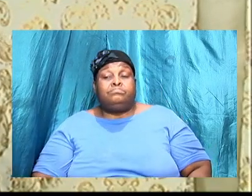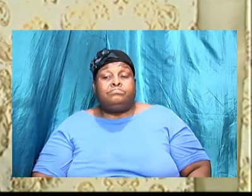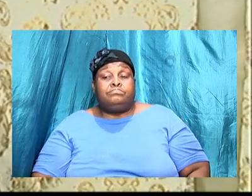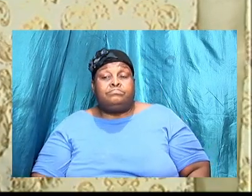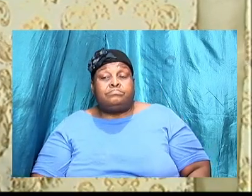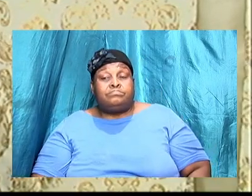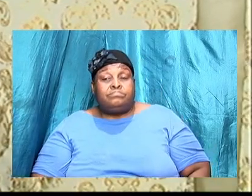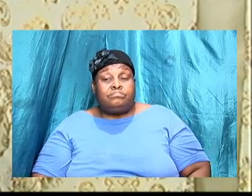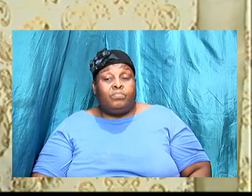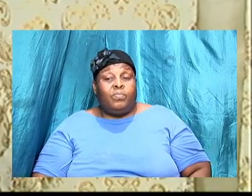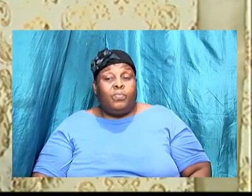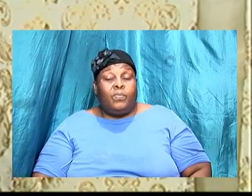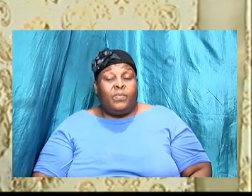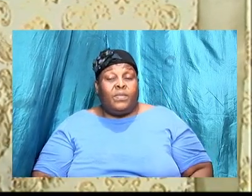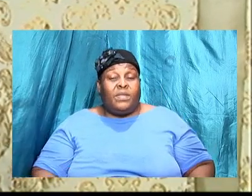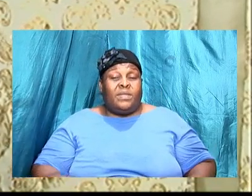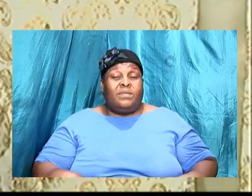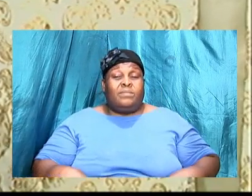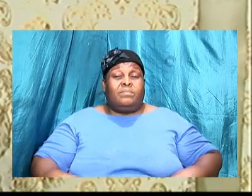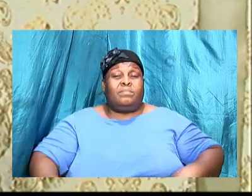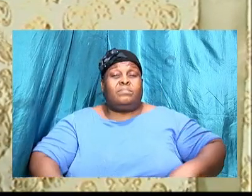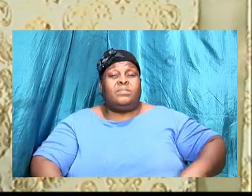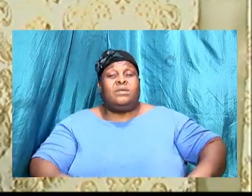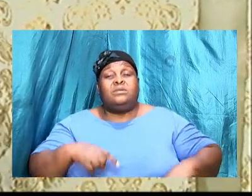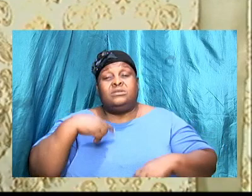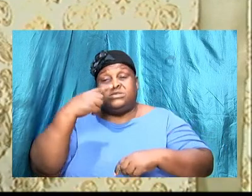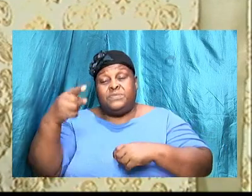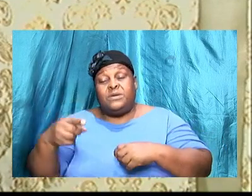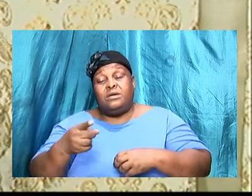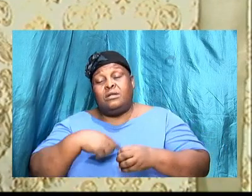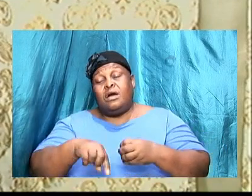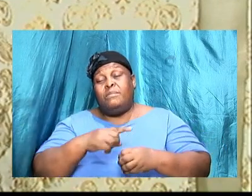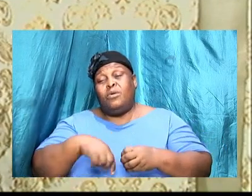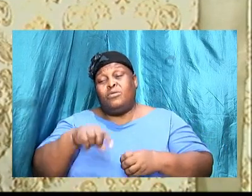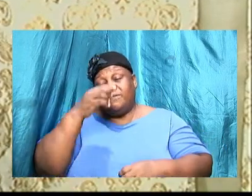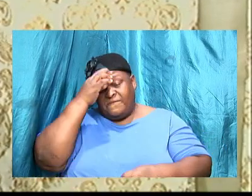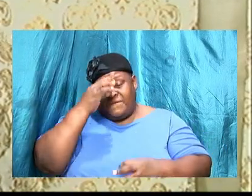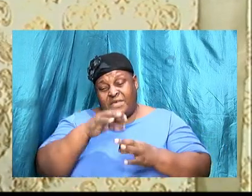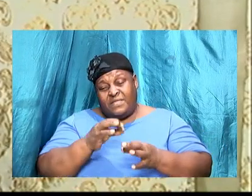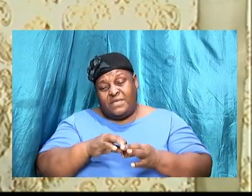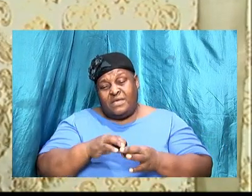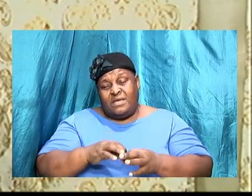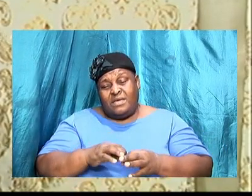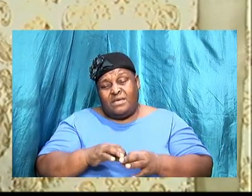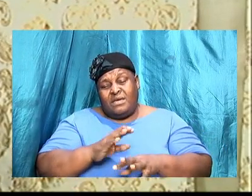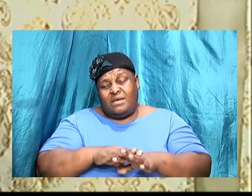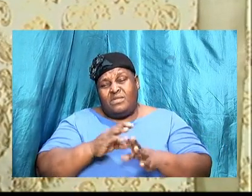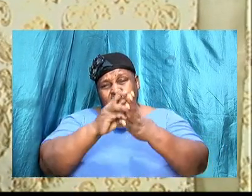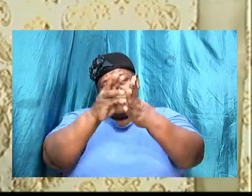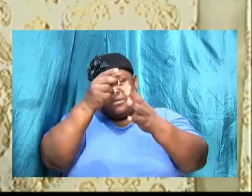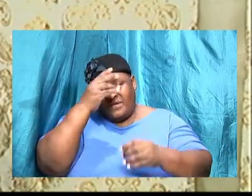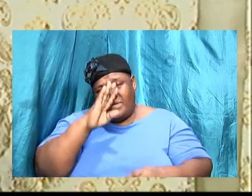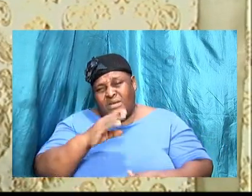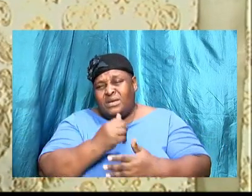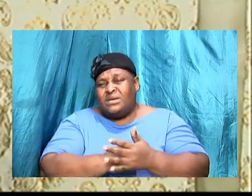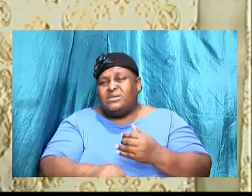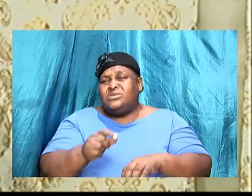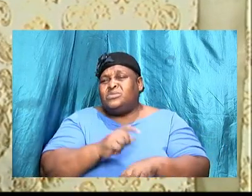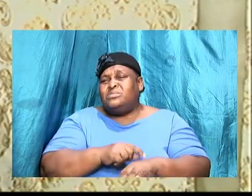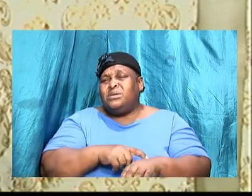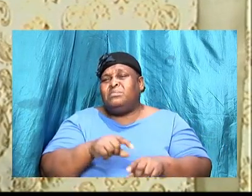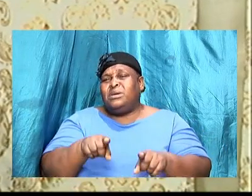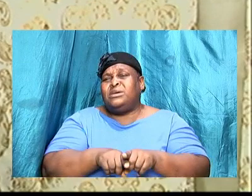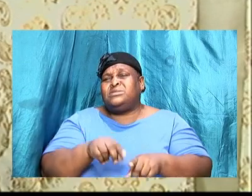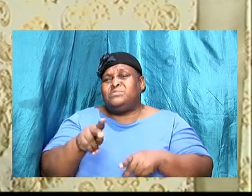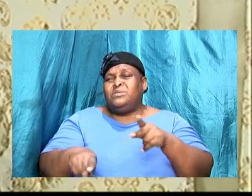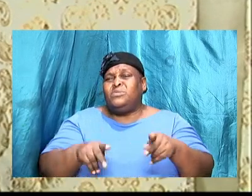and we are talking about faith now and finding the will of God but I must point out that sometimes as individuals we want